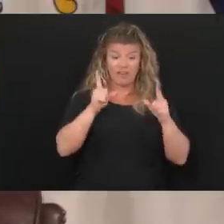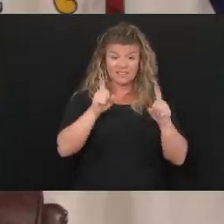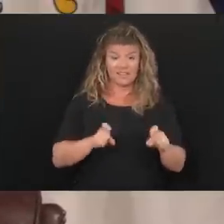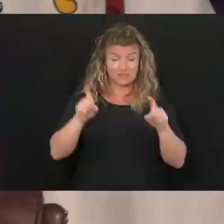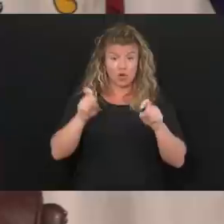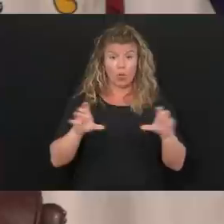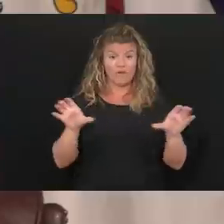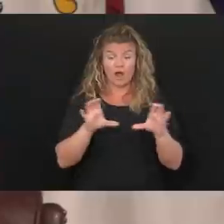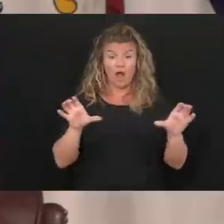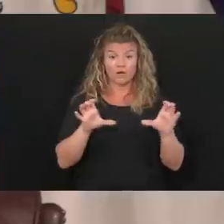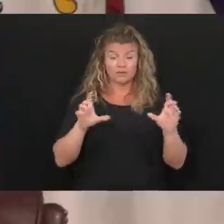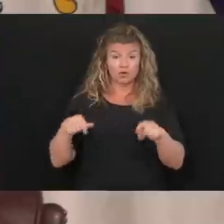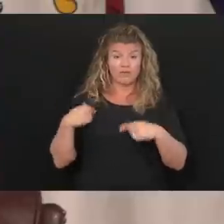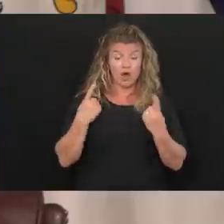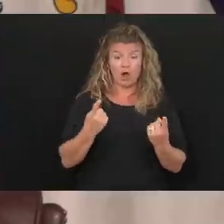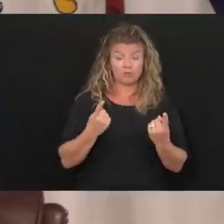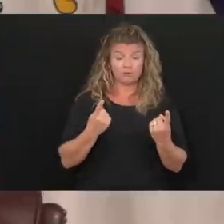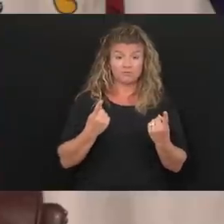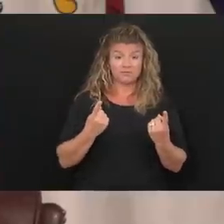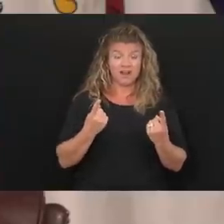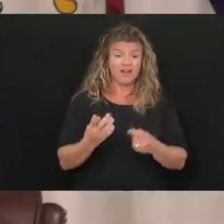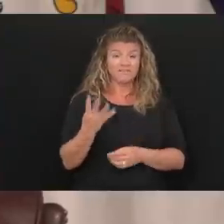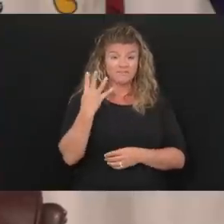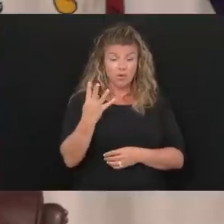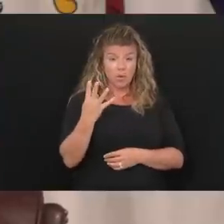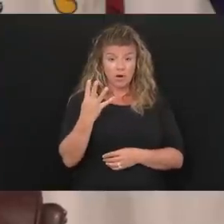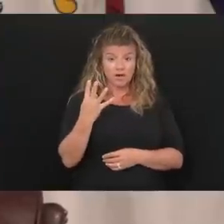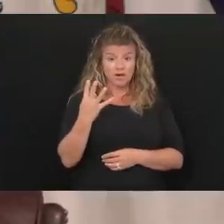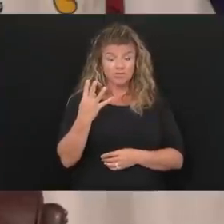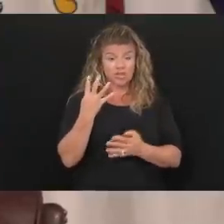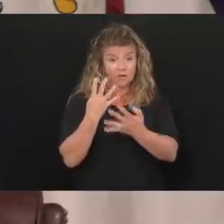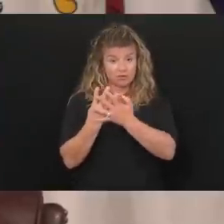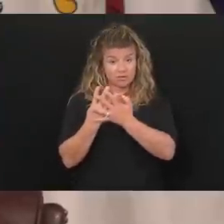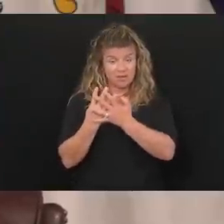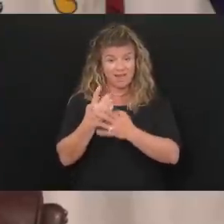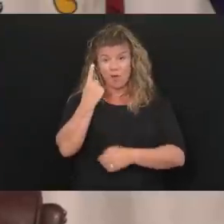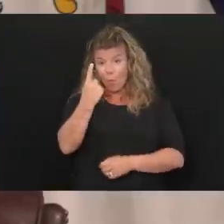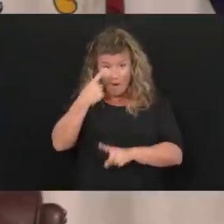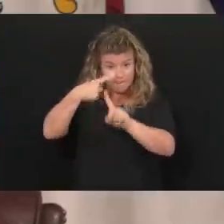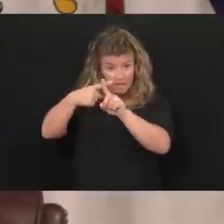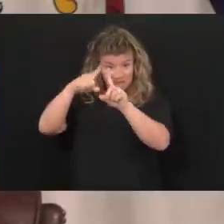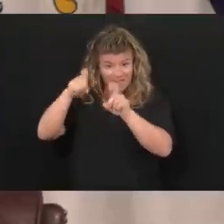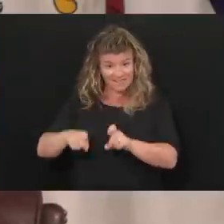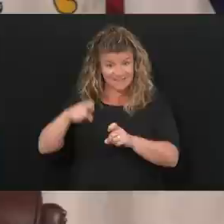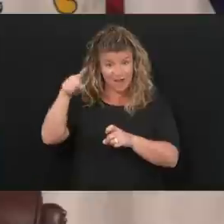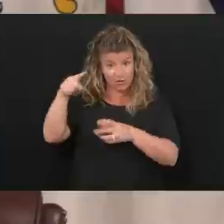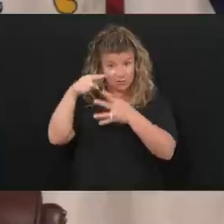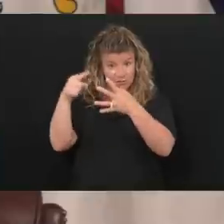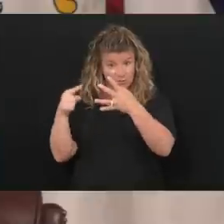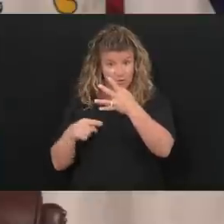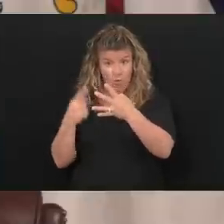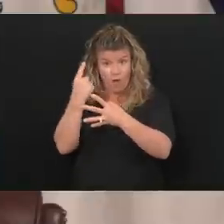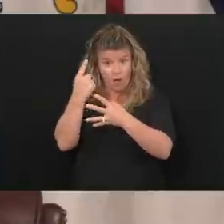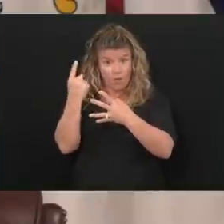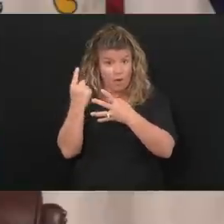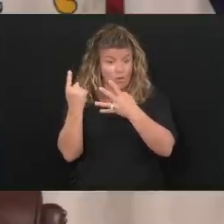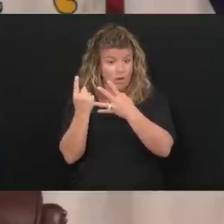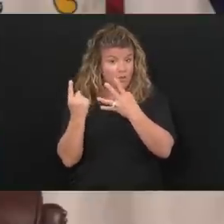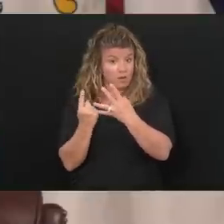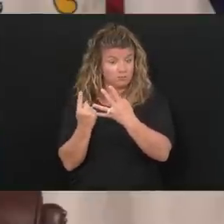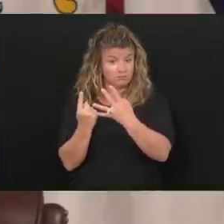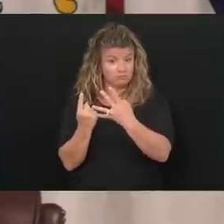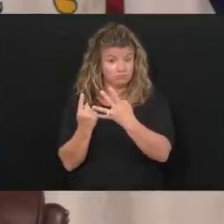we we've we've done, you know, there are four there are four jails with a positive test in each in each one of them at this time.